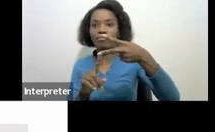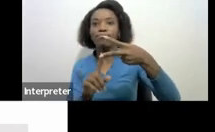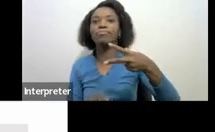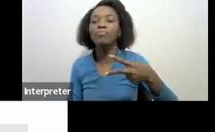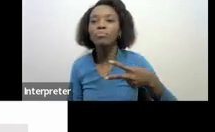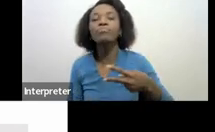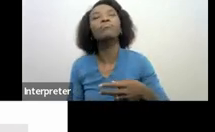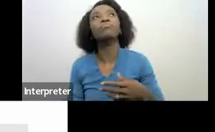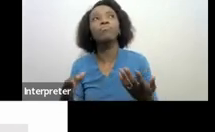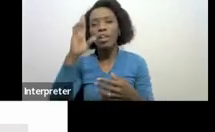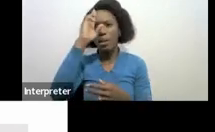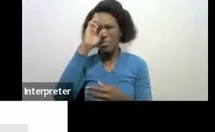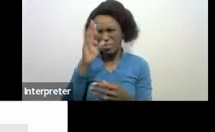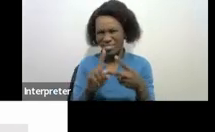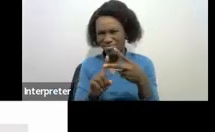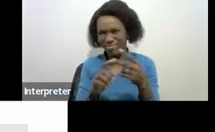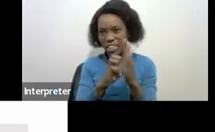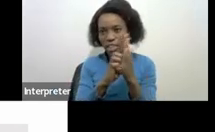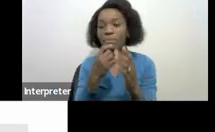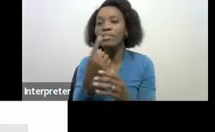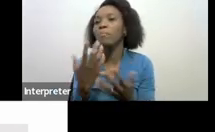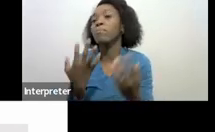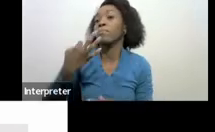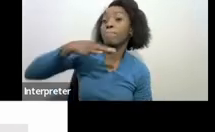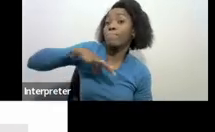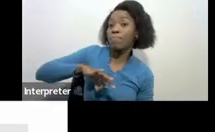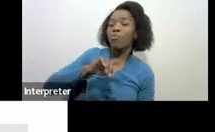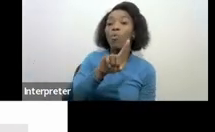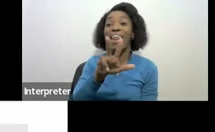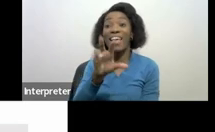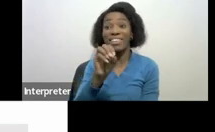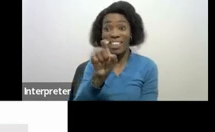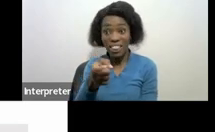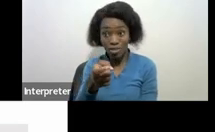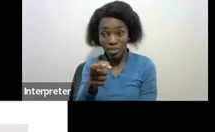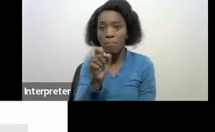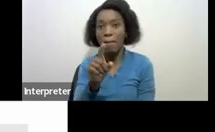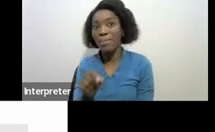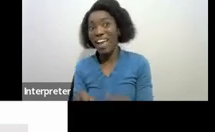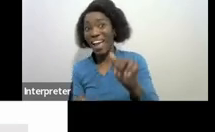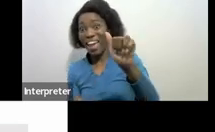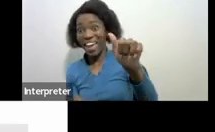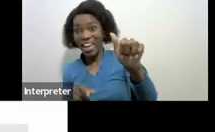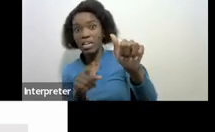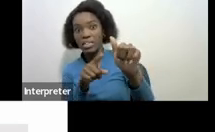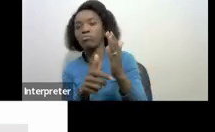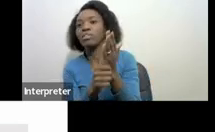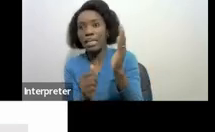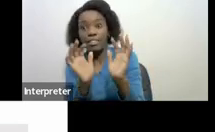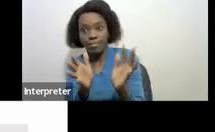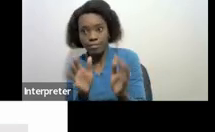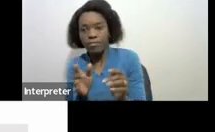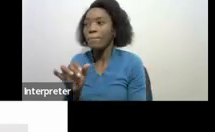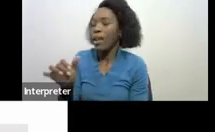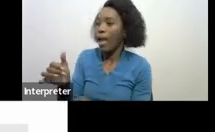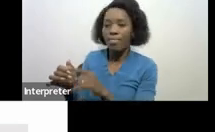received 180,000 and then on the 180,000 agent A takes two but on another one which was